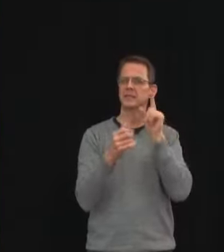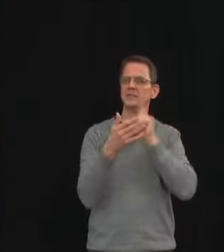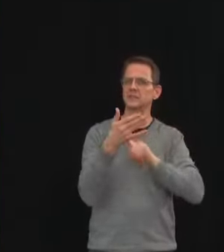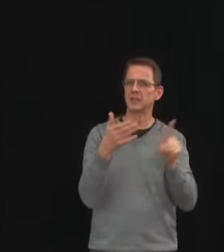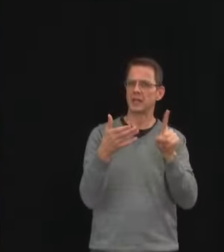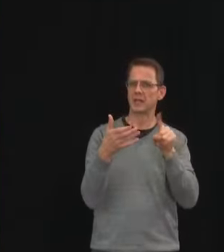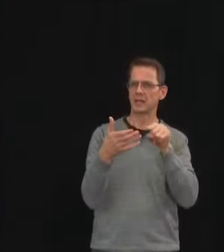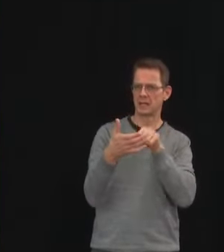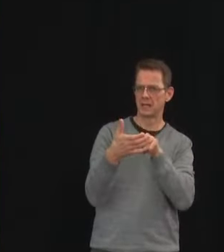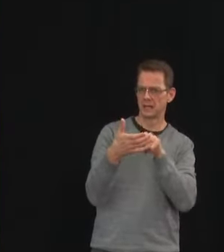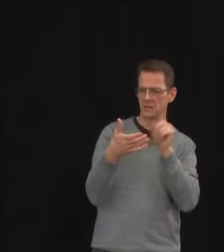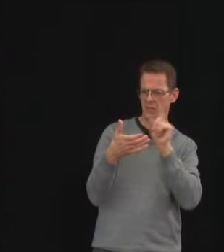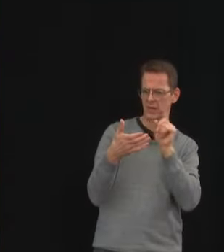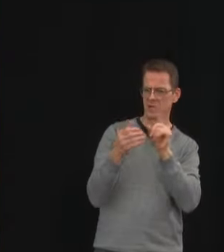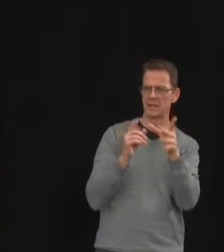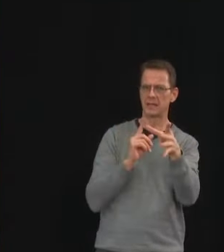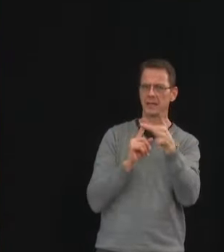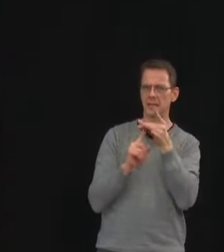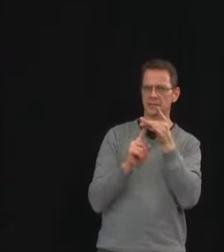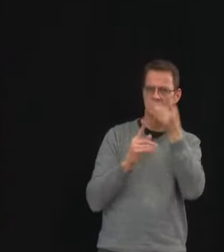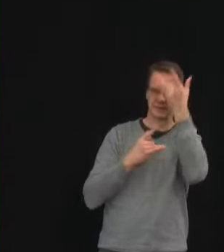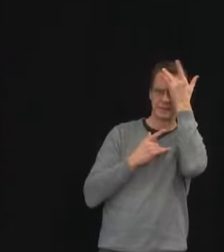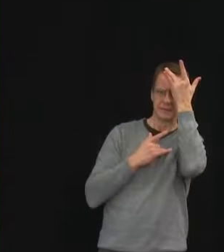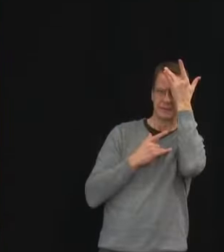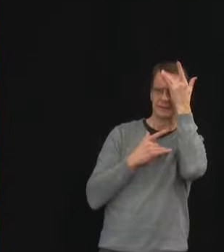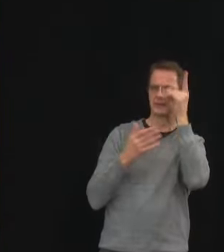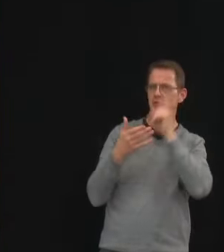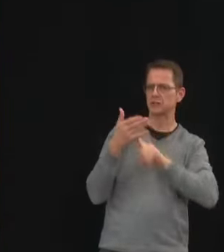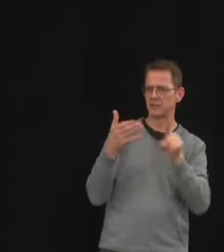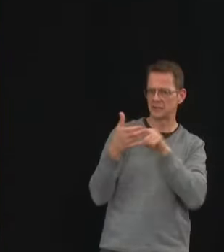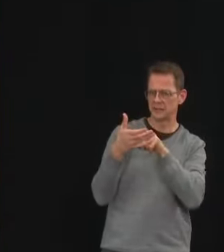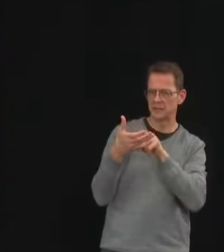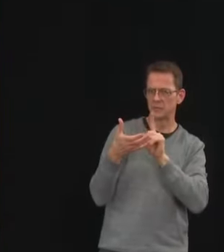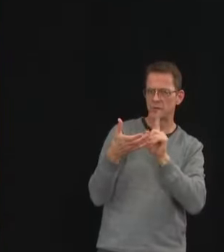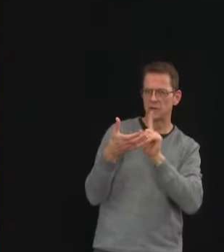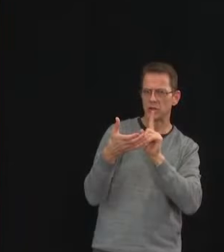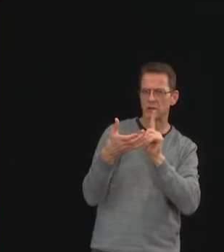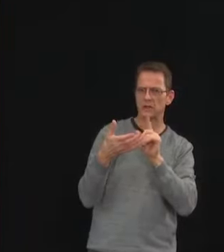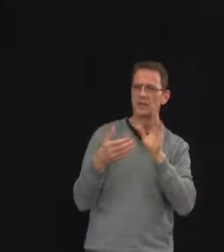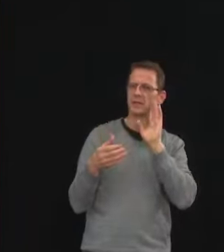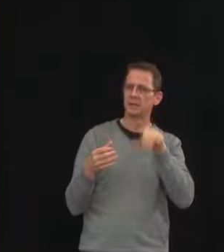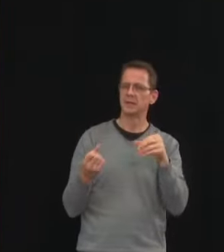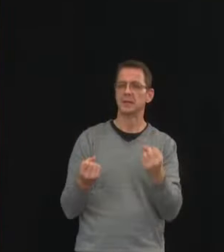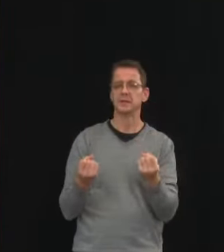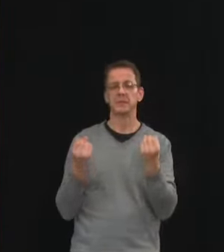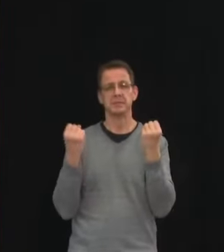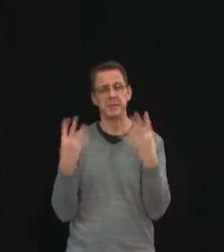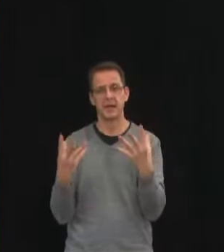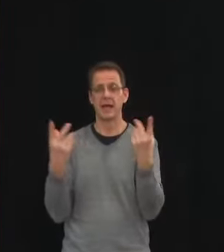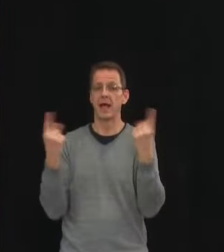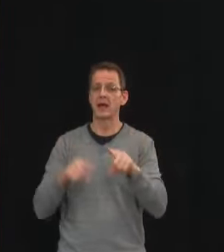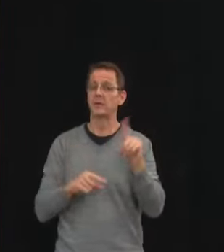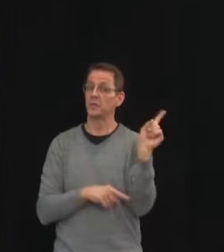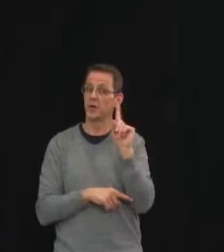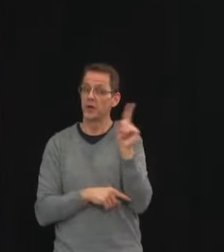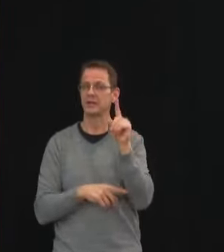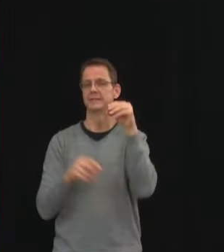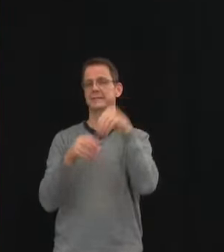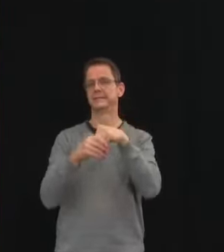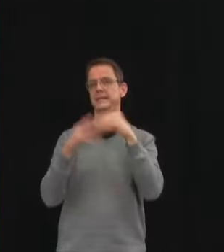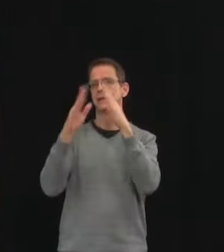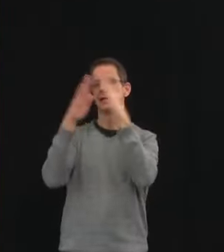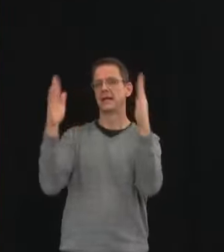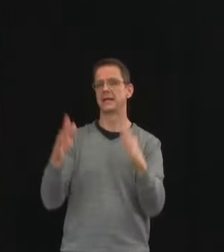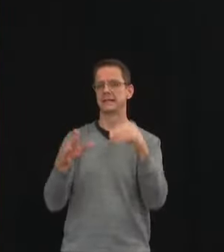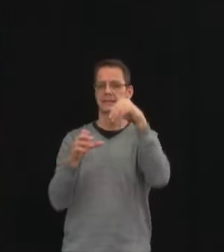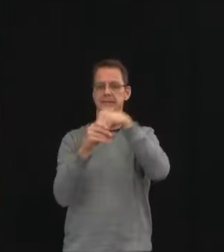Albertans that if you need to self-isolate if you've got a symptom if you're feeling sick you've tested positive and you can't do it safely at home we